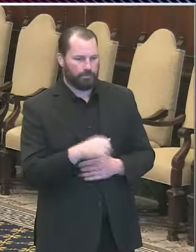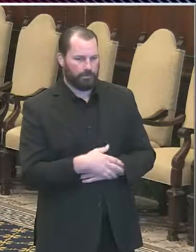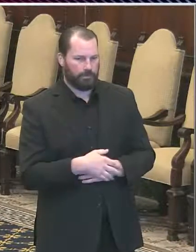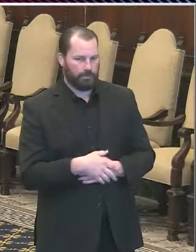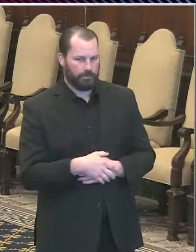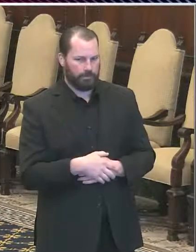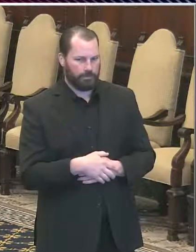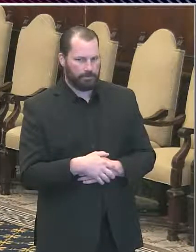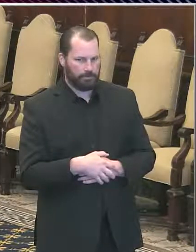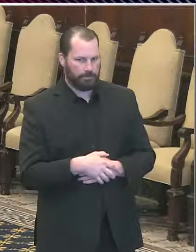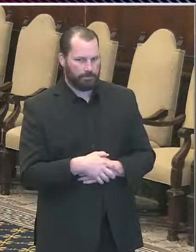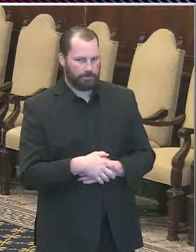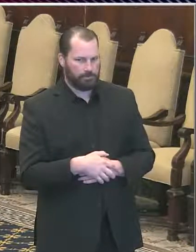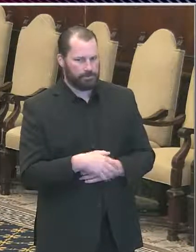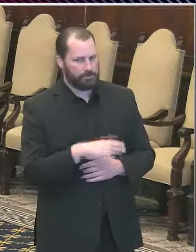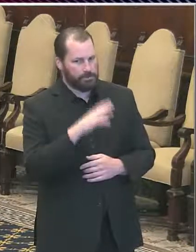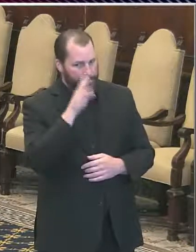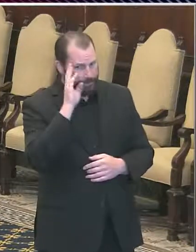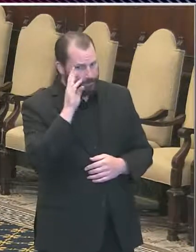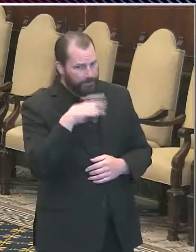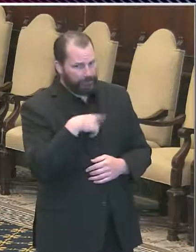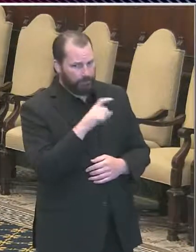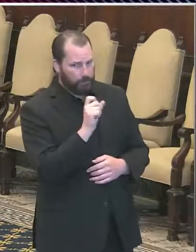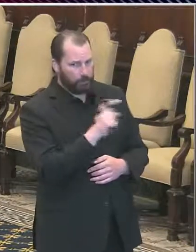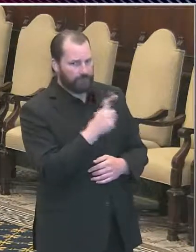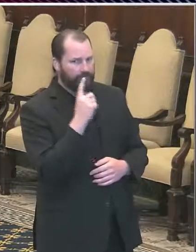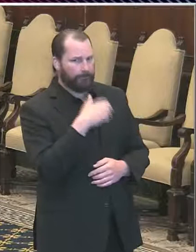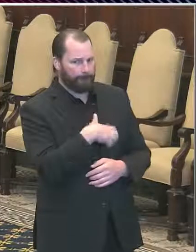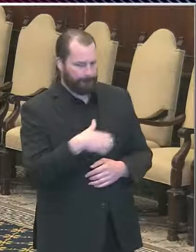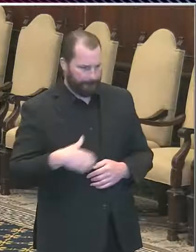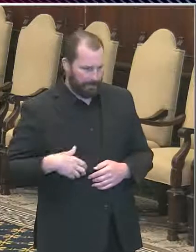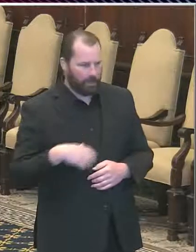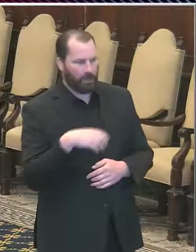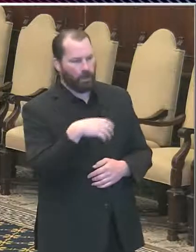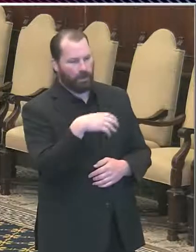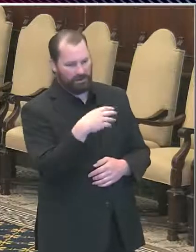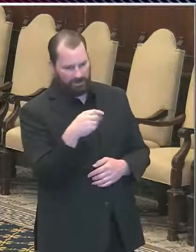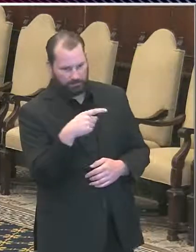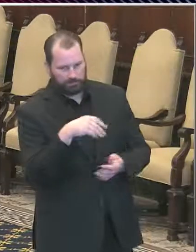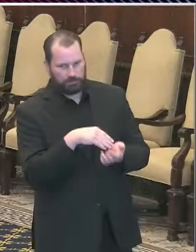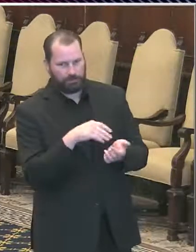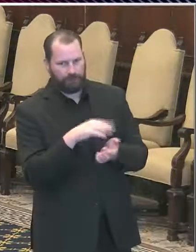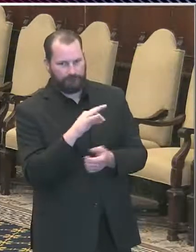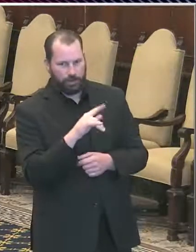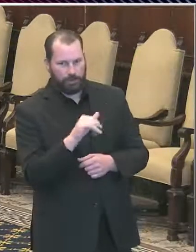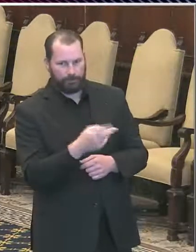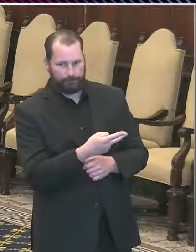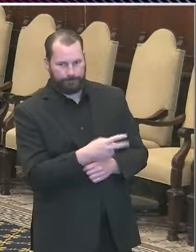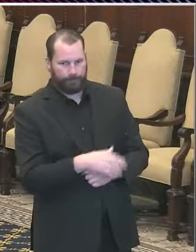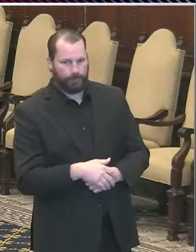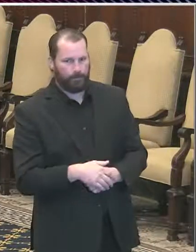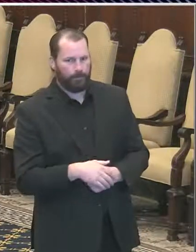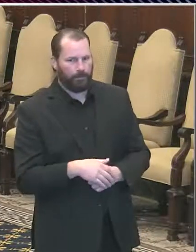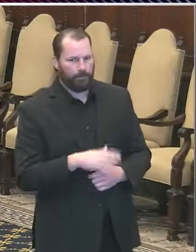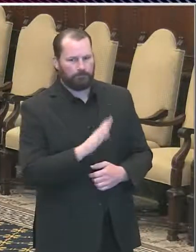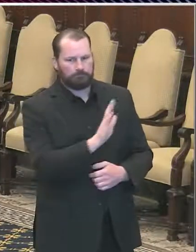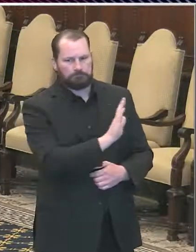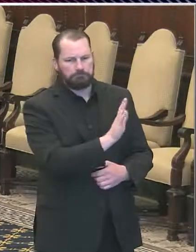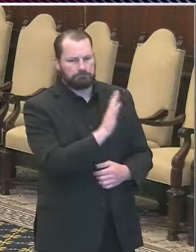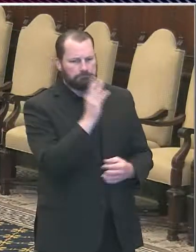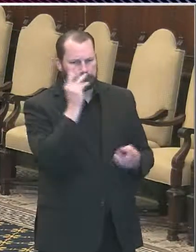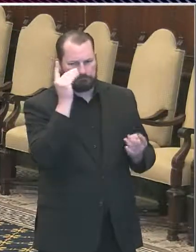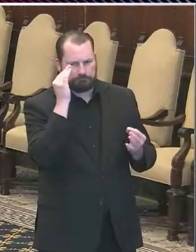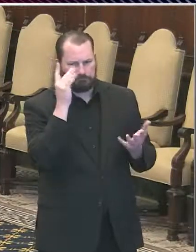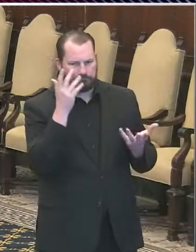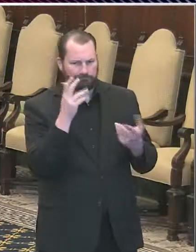Hi, I have a question for both the mayor and Dr. Farley. I was wondering what your thoughts were on New Jersey Governor Phil Murphy's